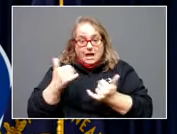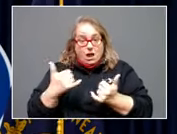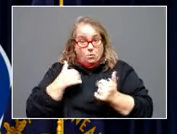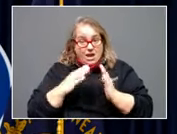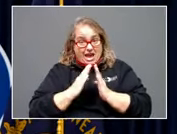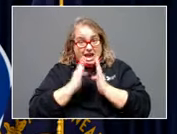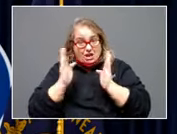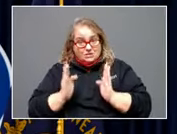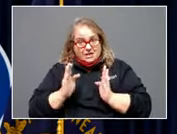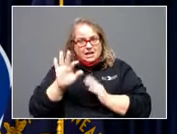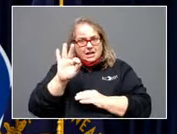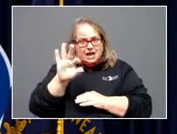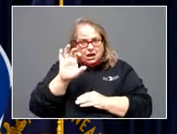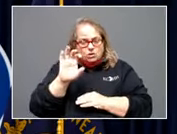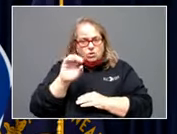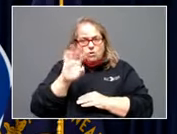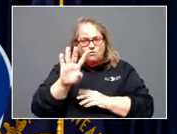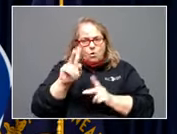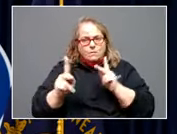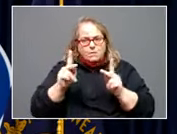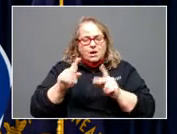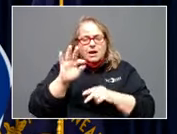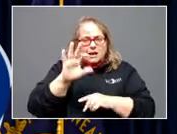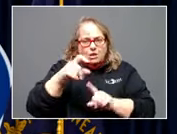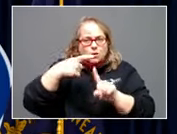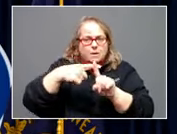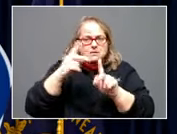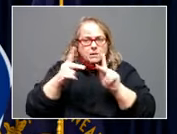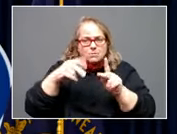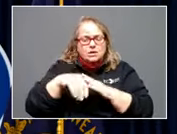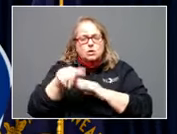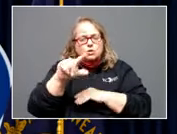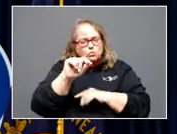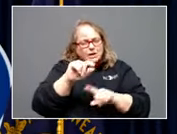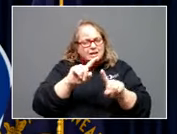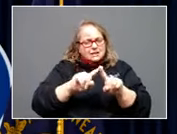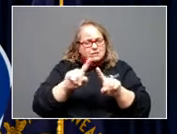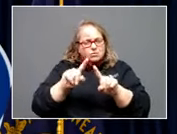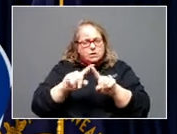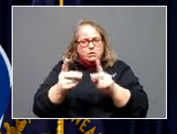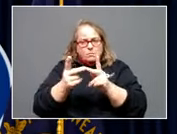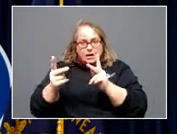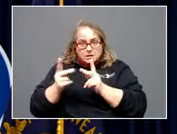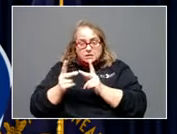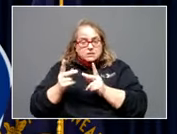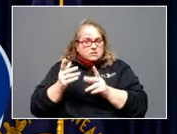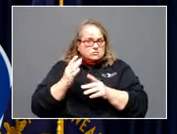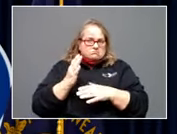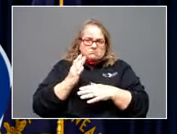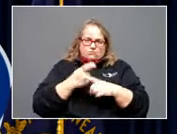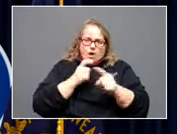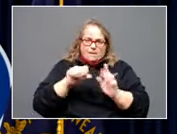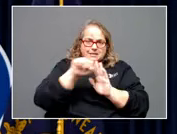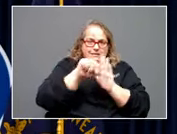people. So 900 plus people in 20 plus facilities that range from our state